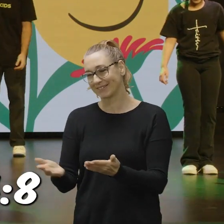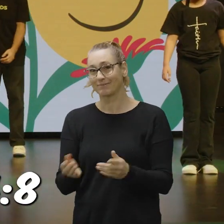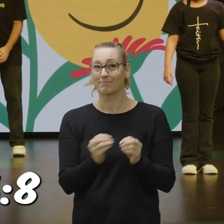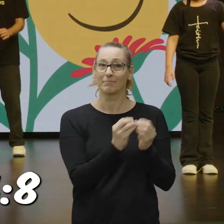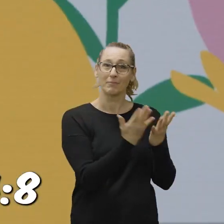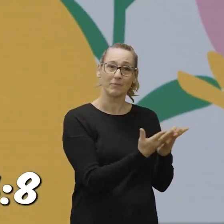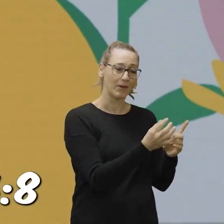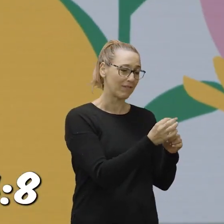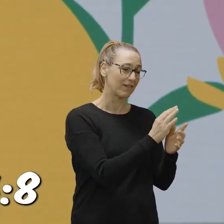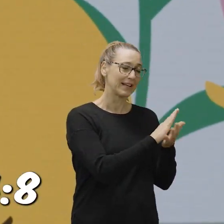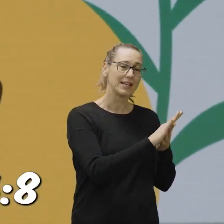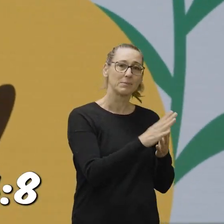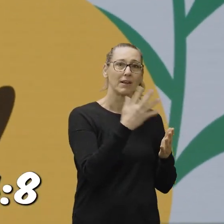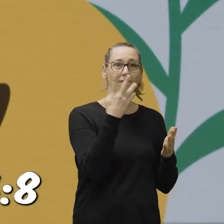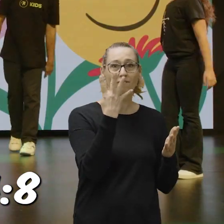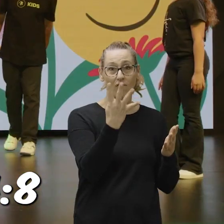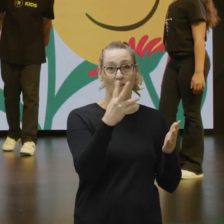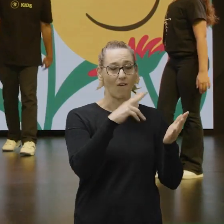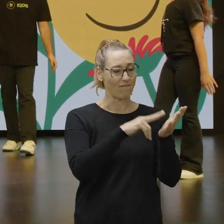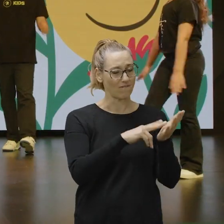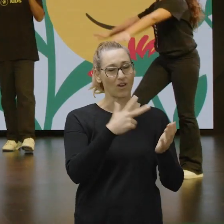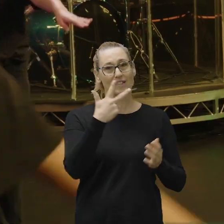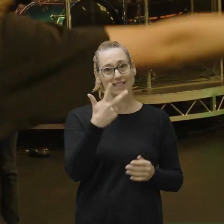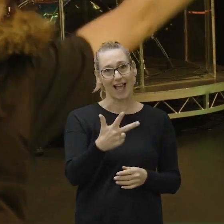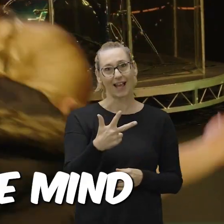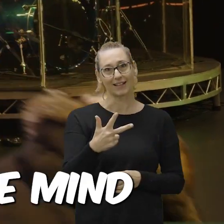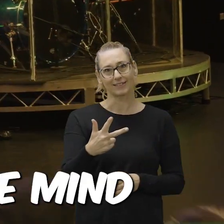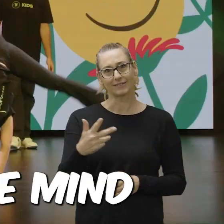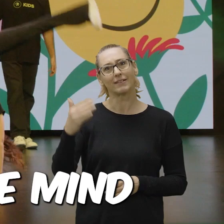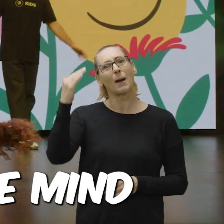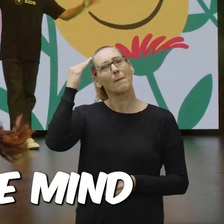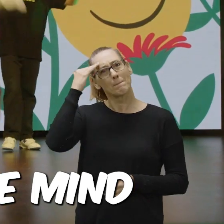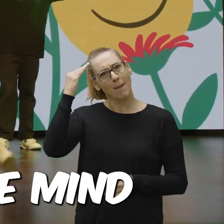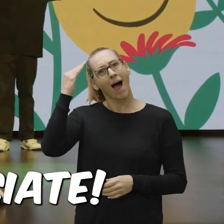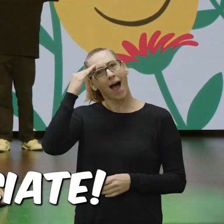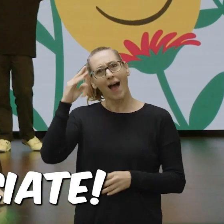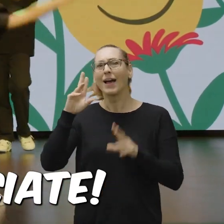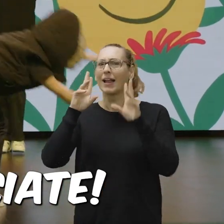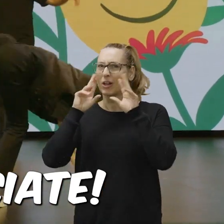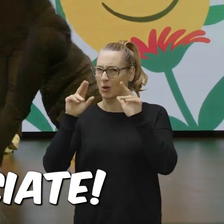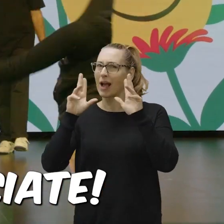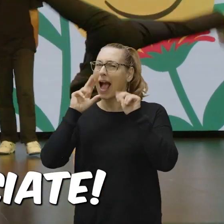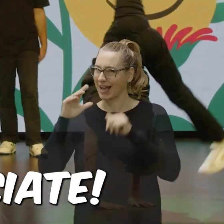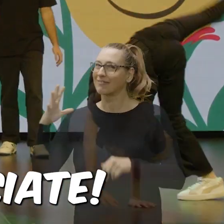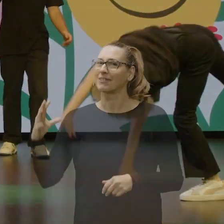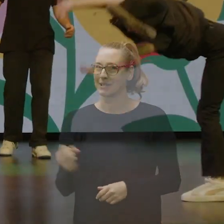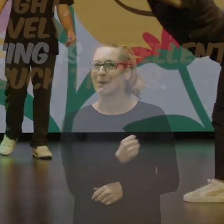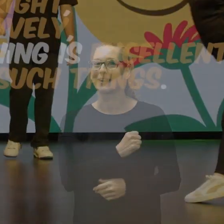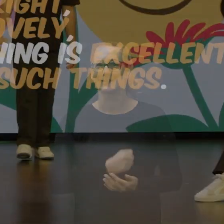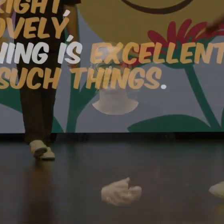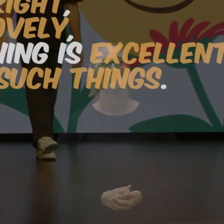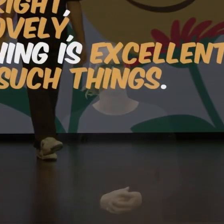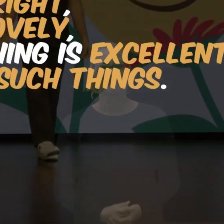Philippians 4 verse 8. The garden of the mind we must appreciate.